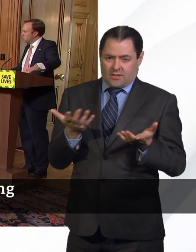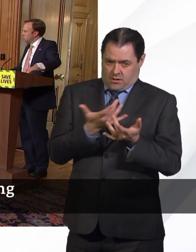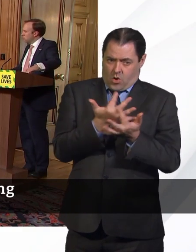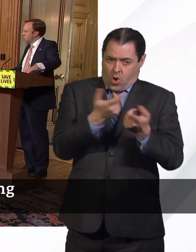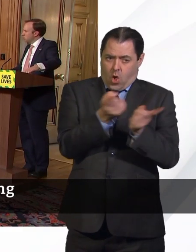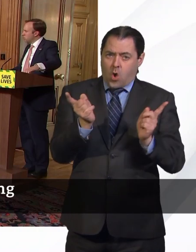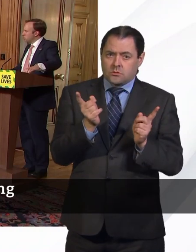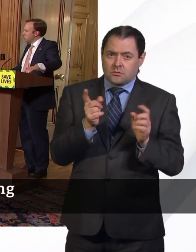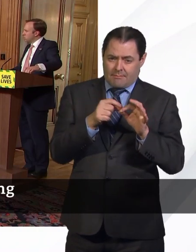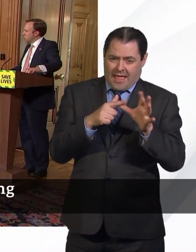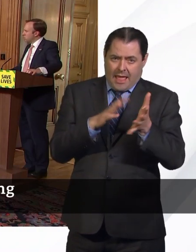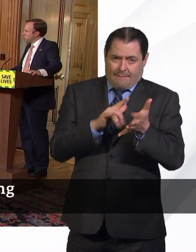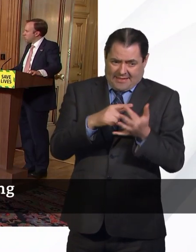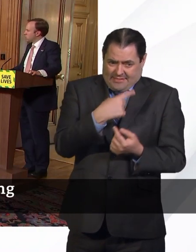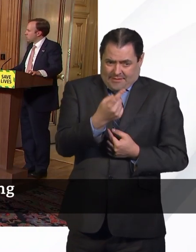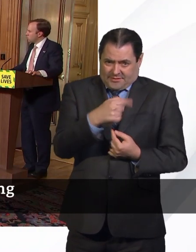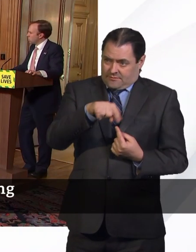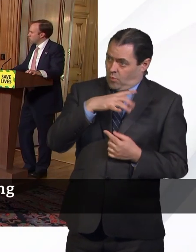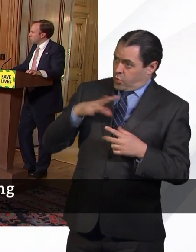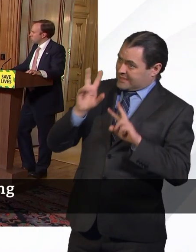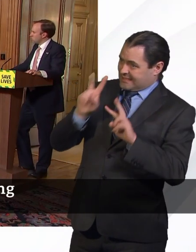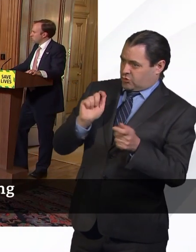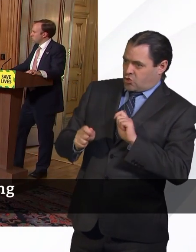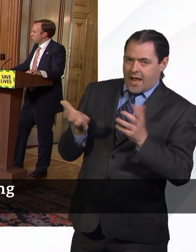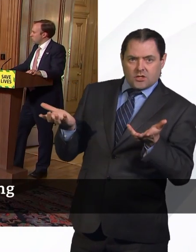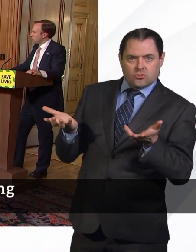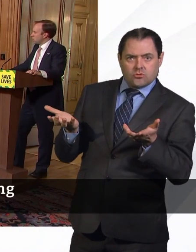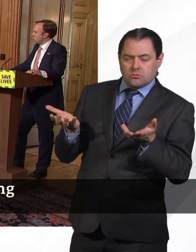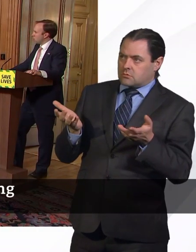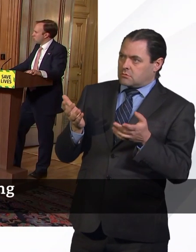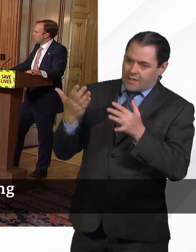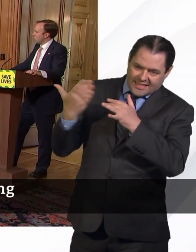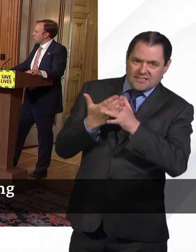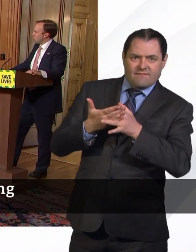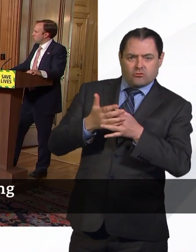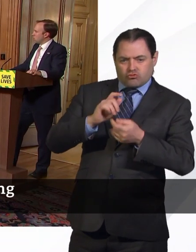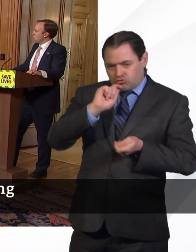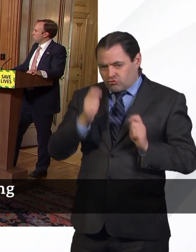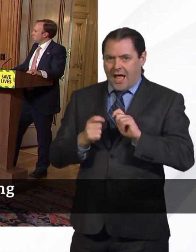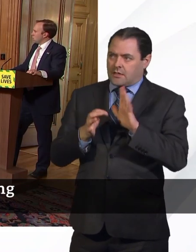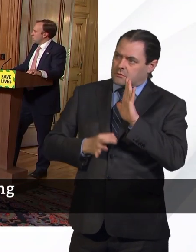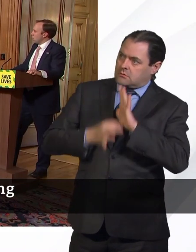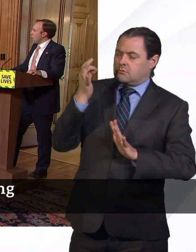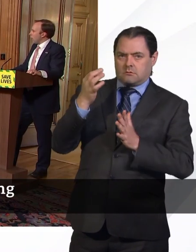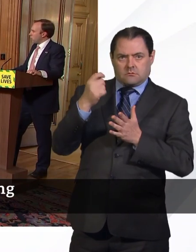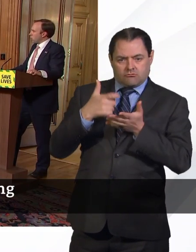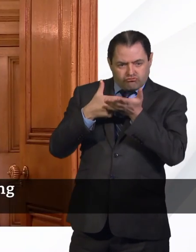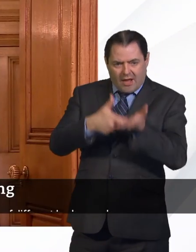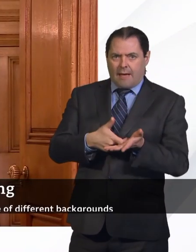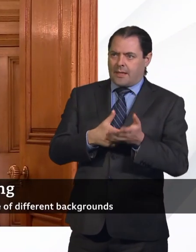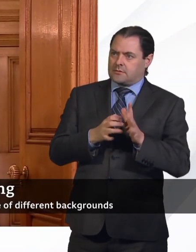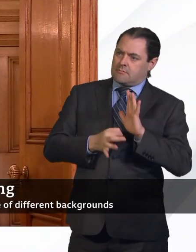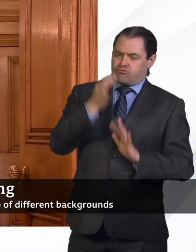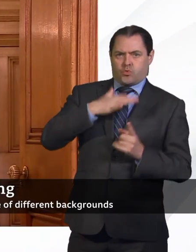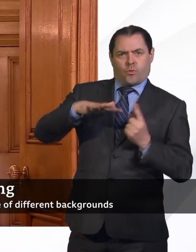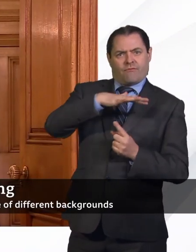in BME communities who really want to see some serious action and some serious recommendations. Yeah, I – look,